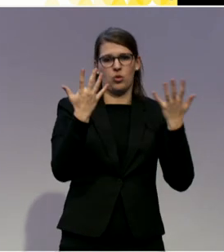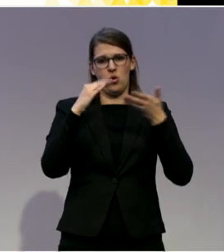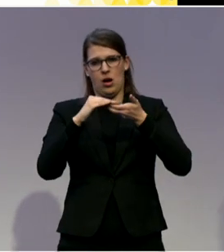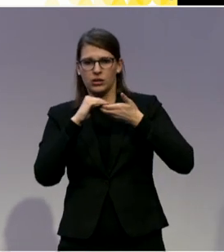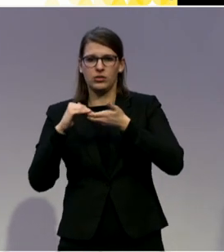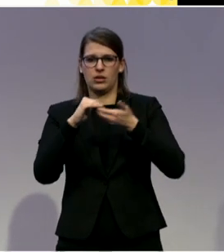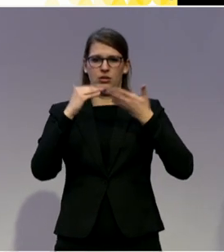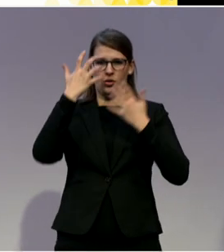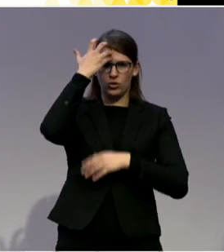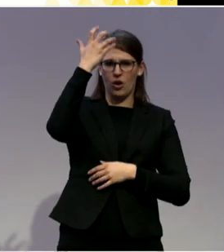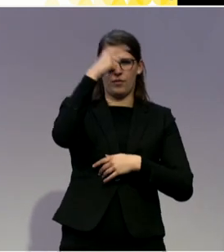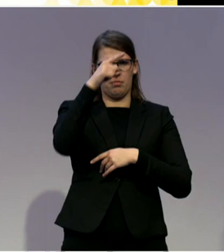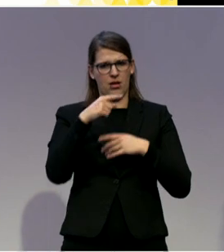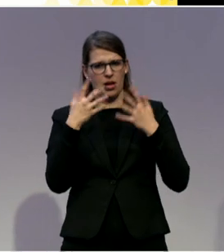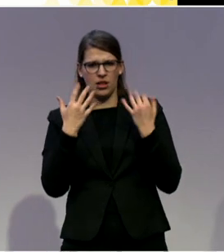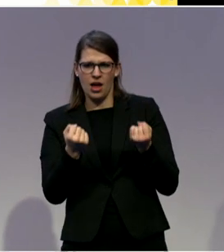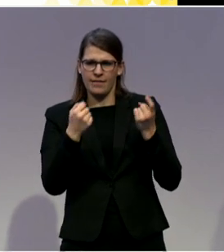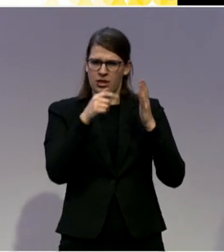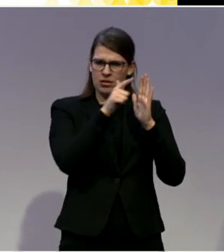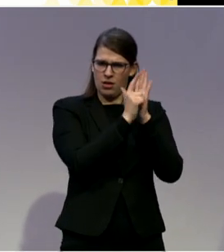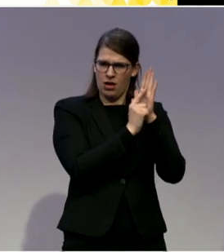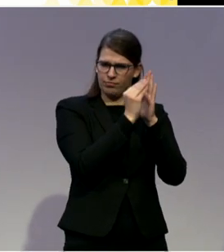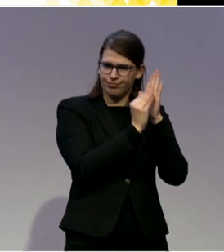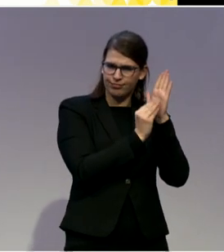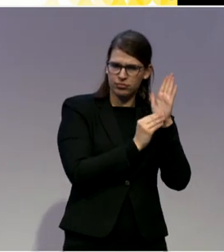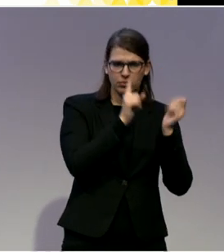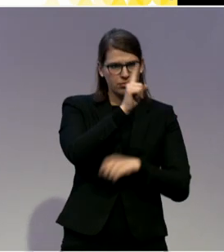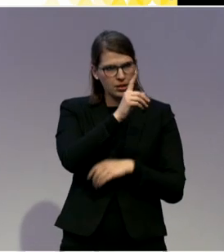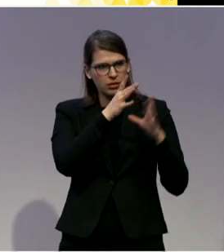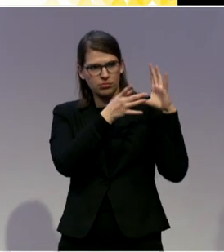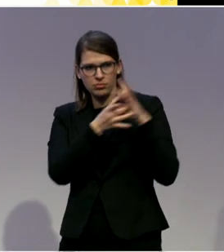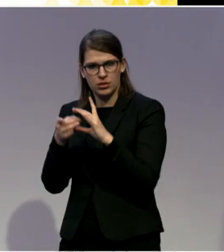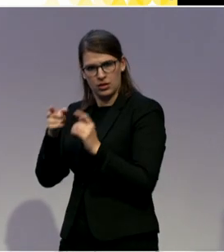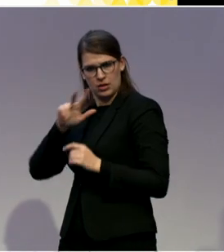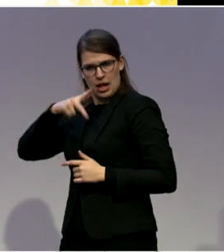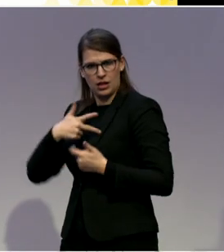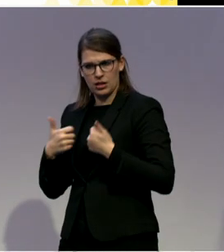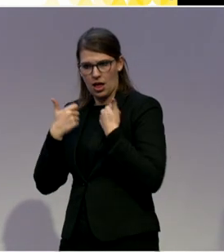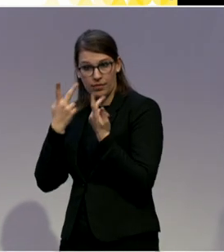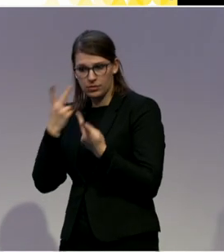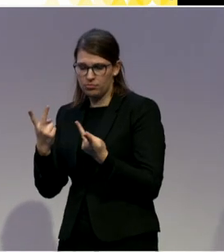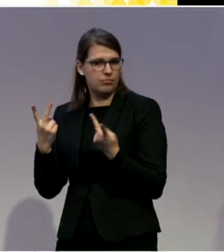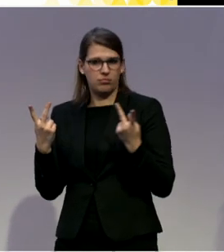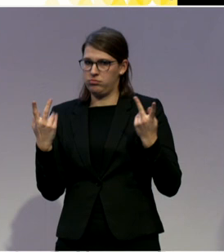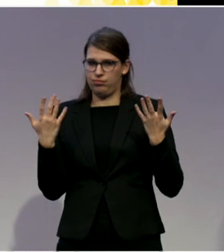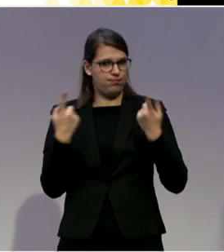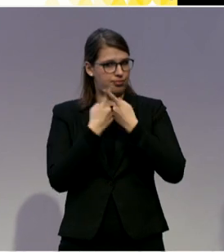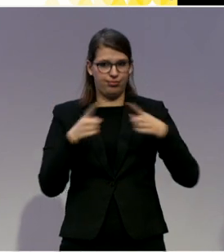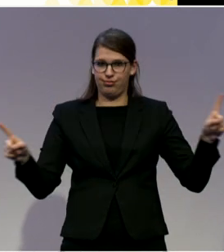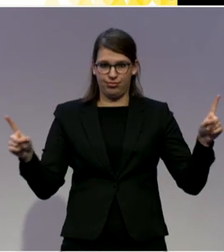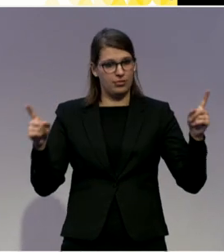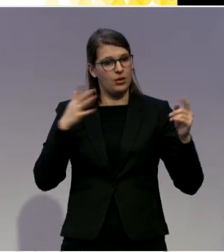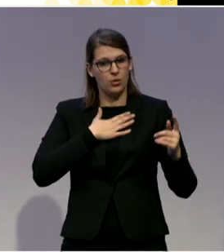try to contribute to helping to close that gap. We did this through fieldwork research in five